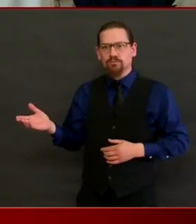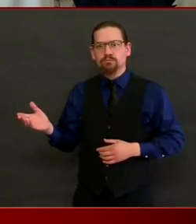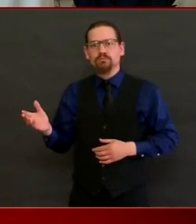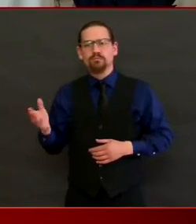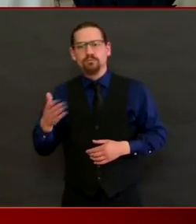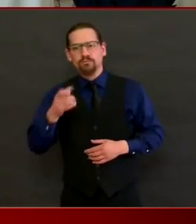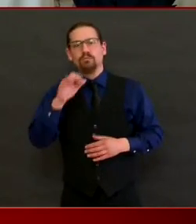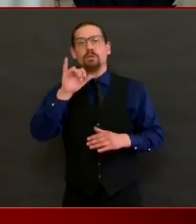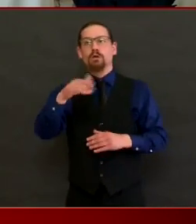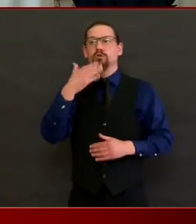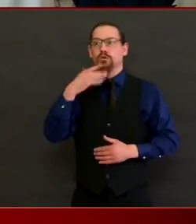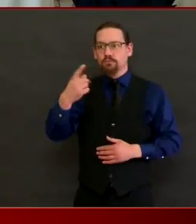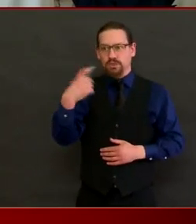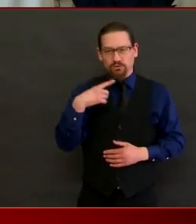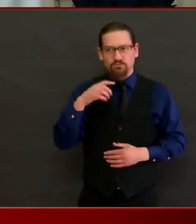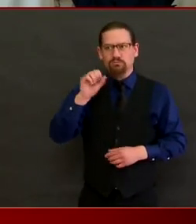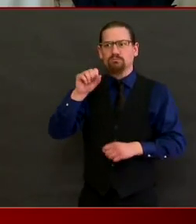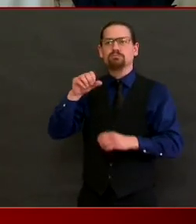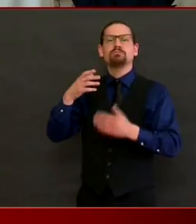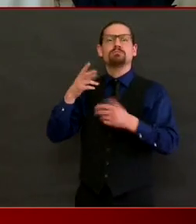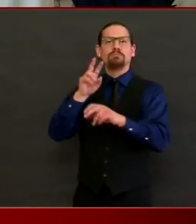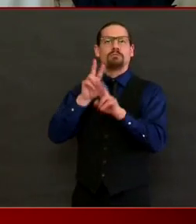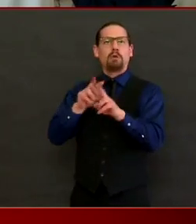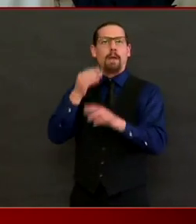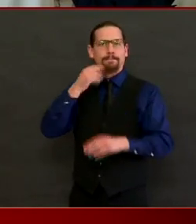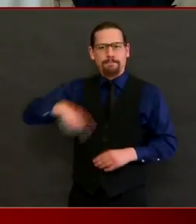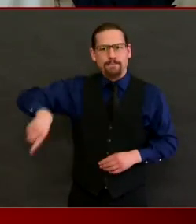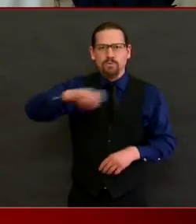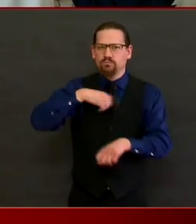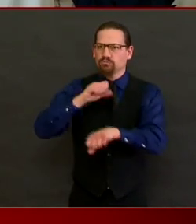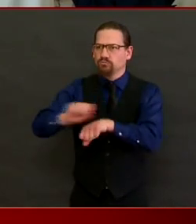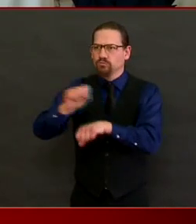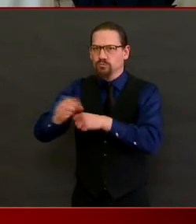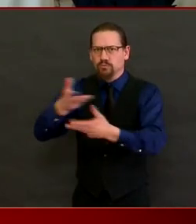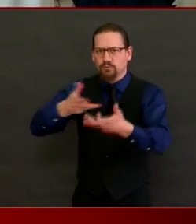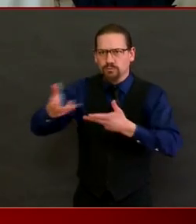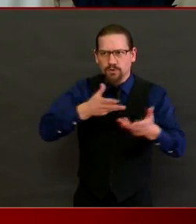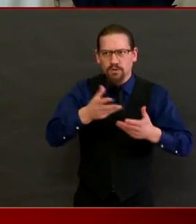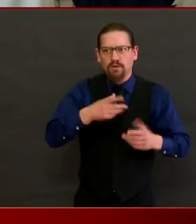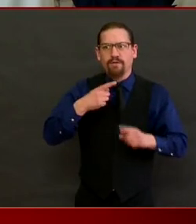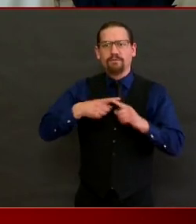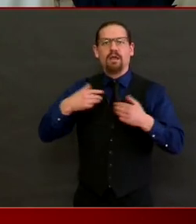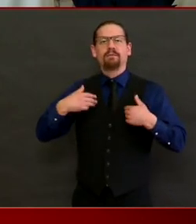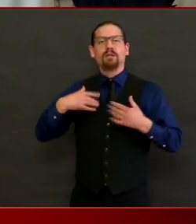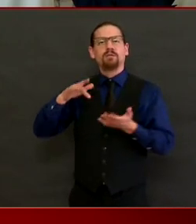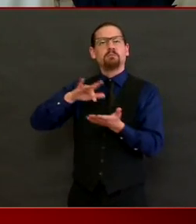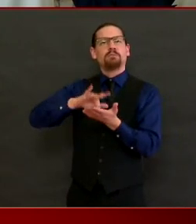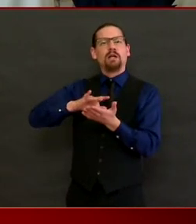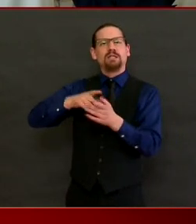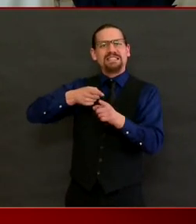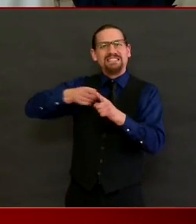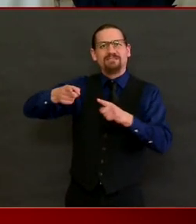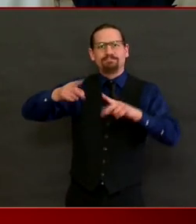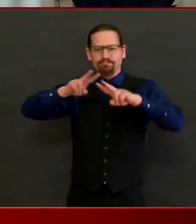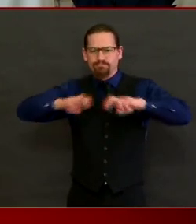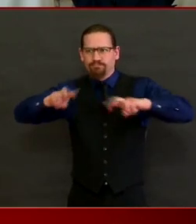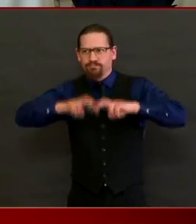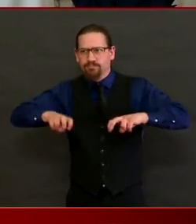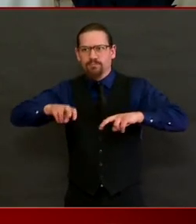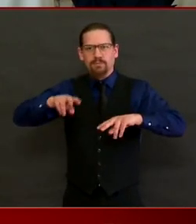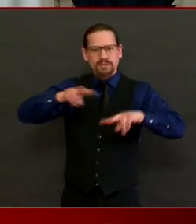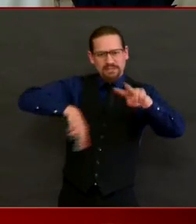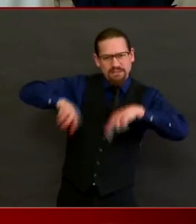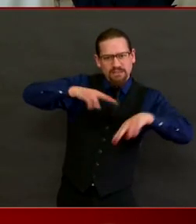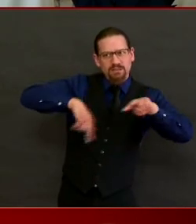as well as certainly our medical examiner team who's doing amazing work under the Rhode Island Department